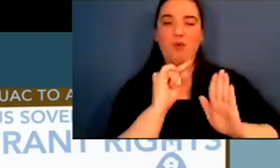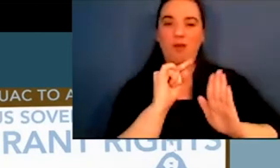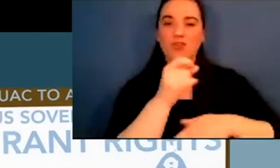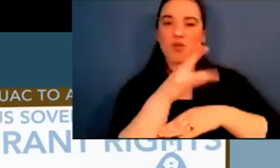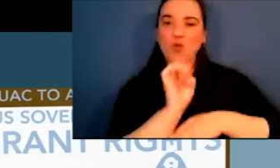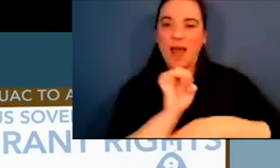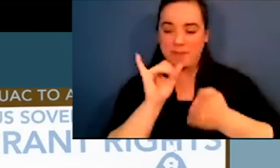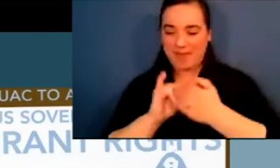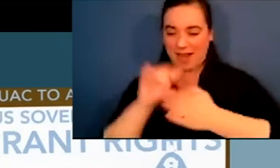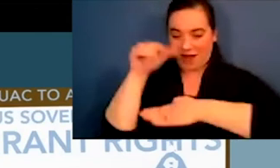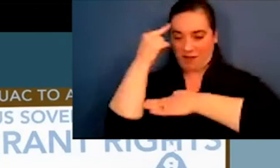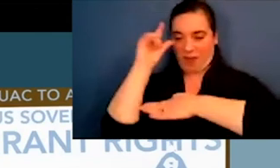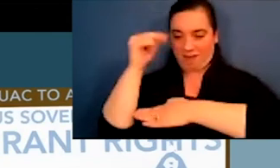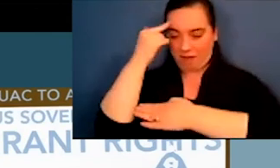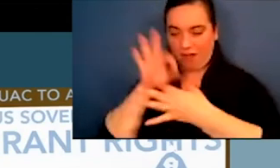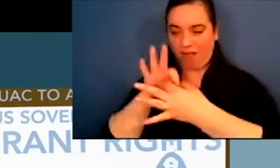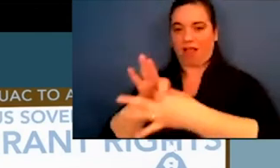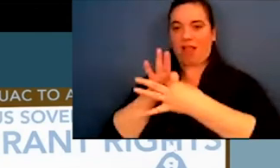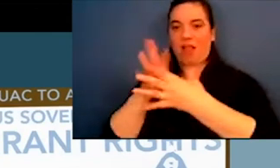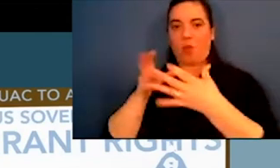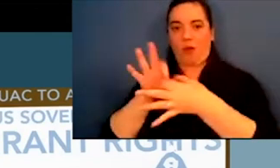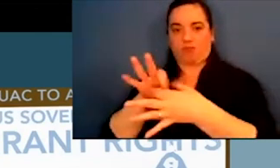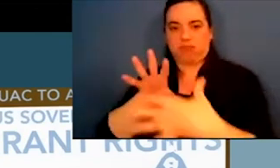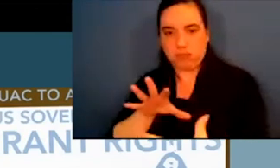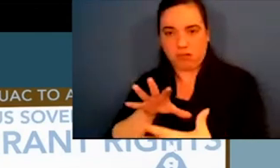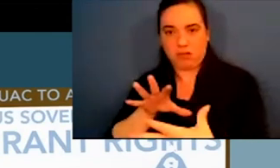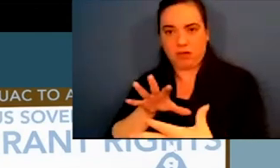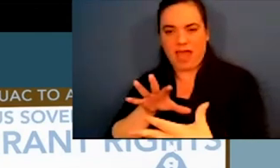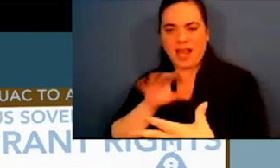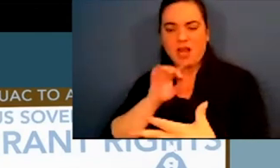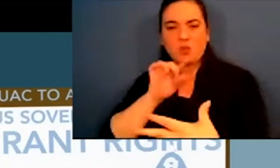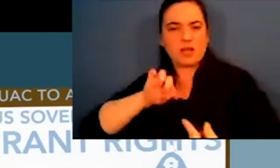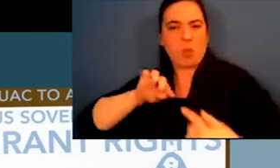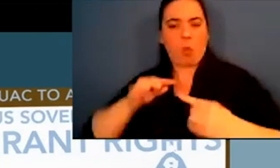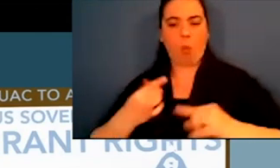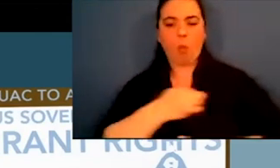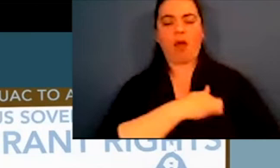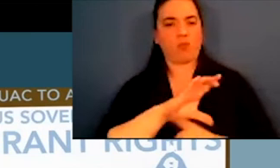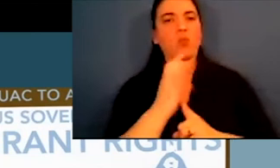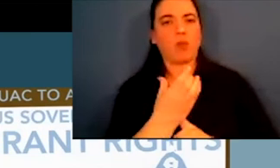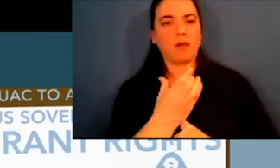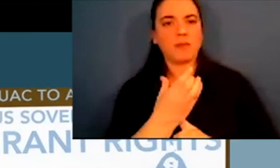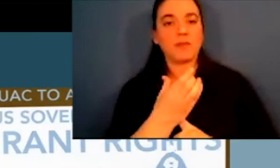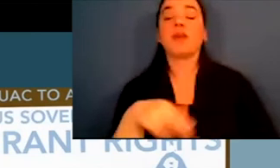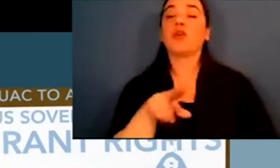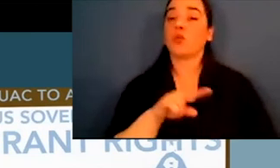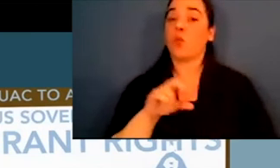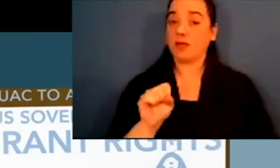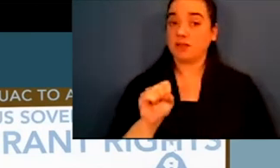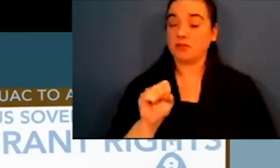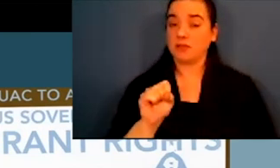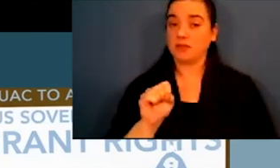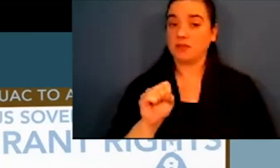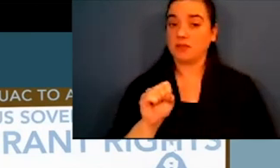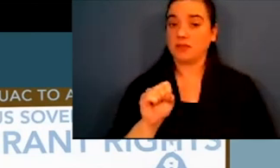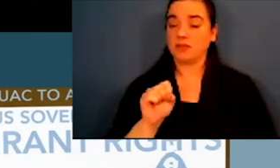of tribes. It was meant to terminate the government to government relationship with the United States government. And it was also meant to